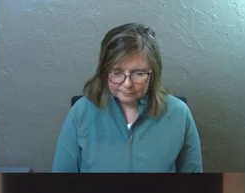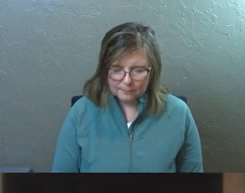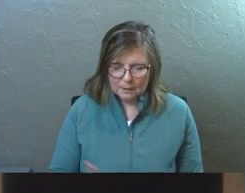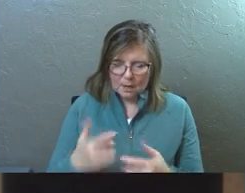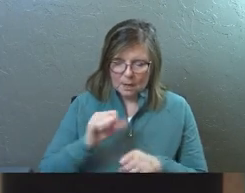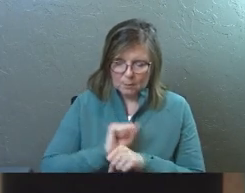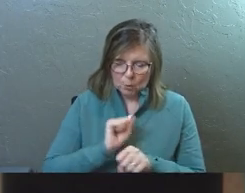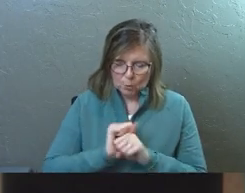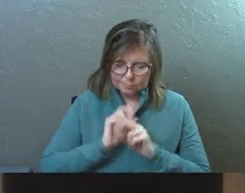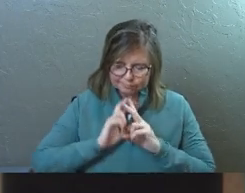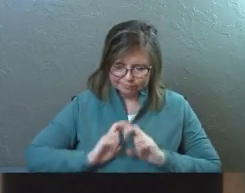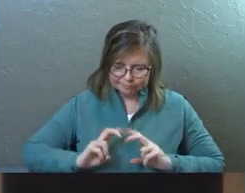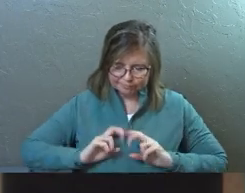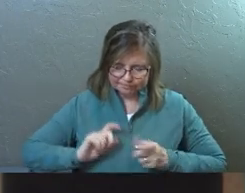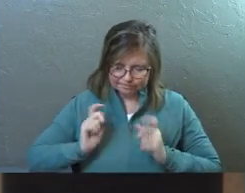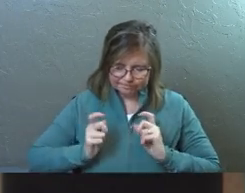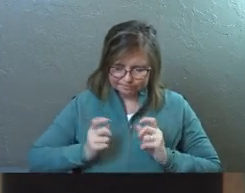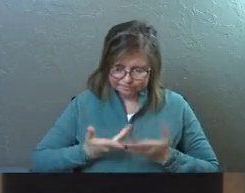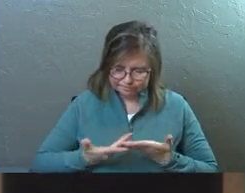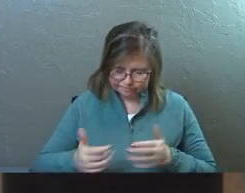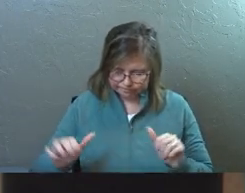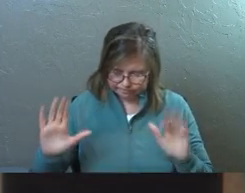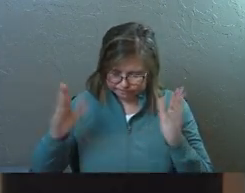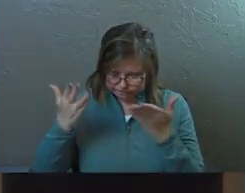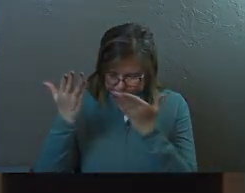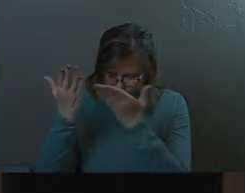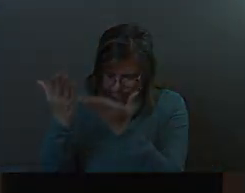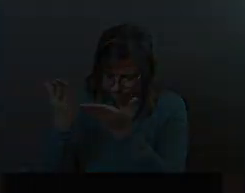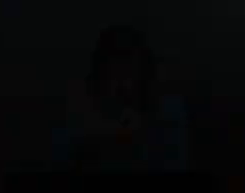Come and work in this time, Jesus. We give it to you. In Christ's name, amen.